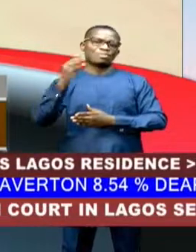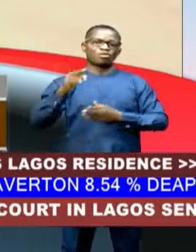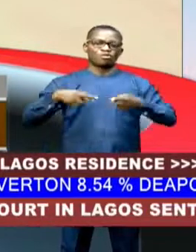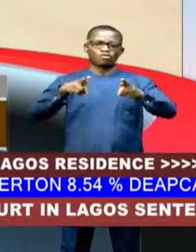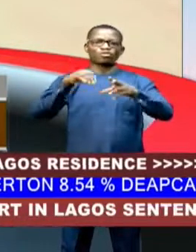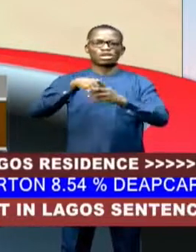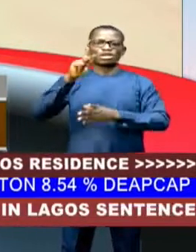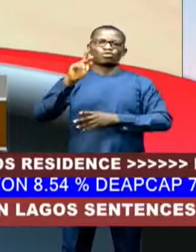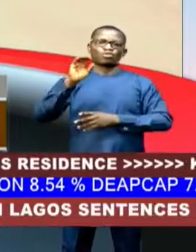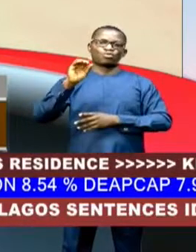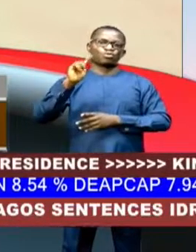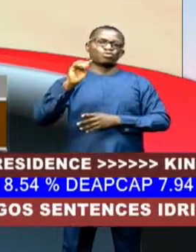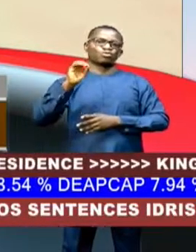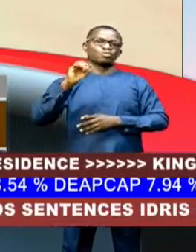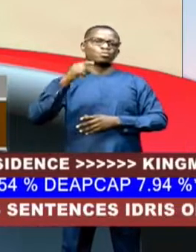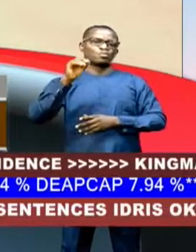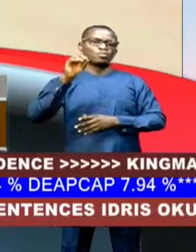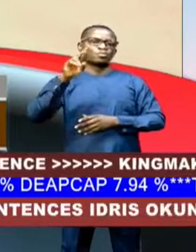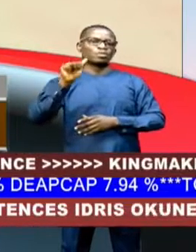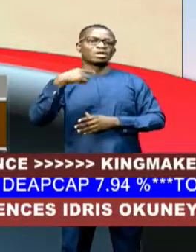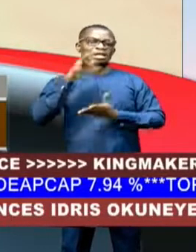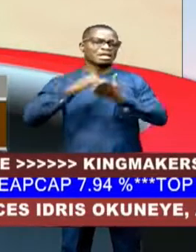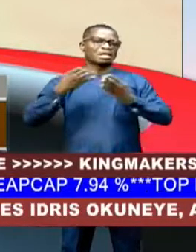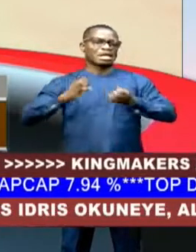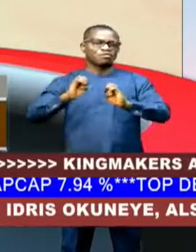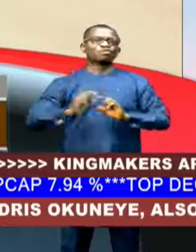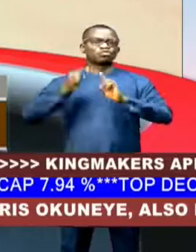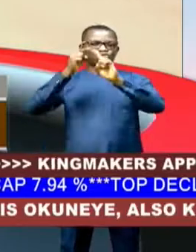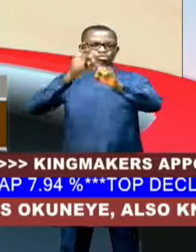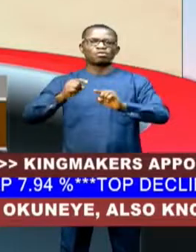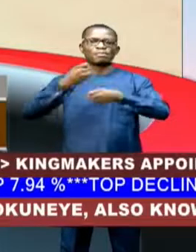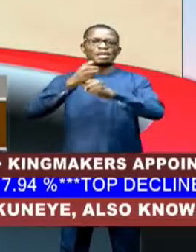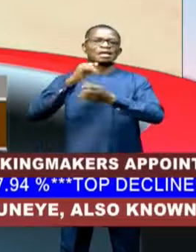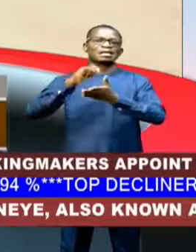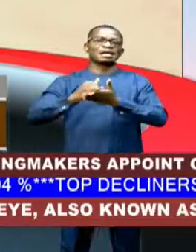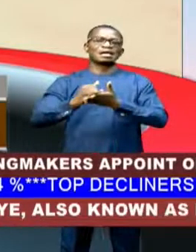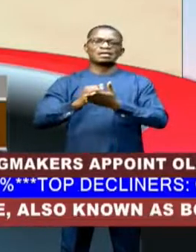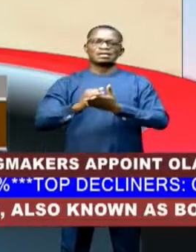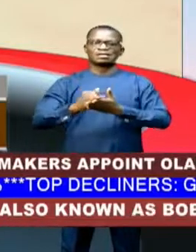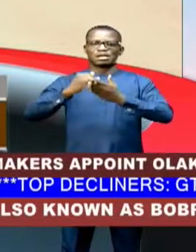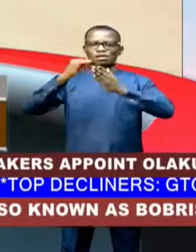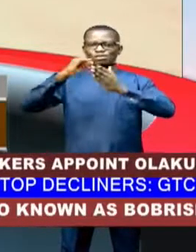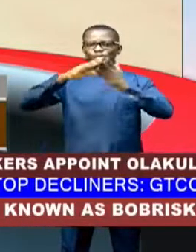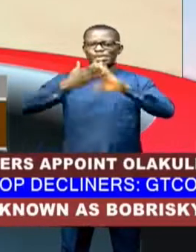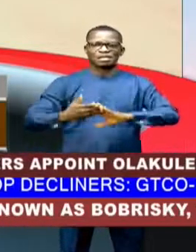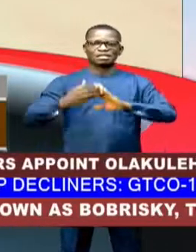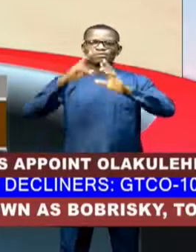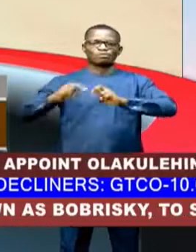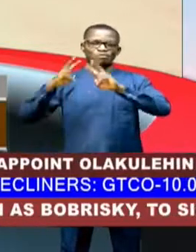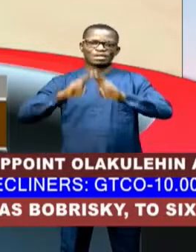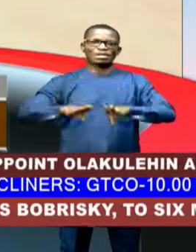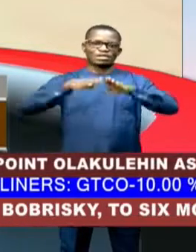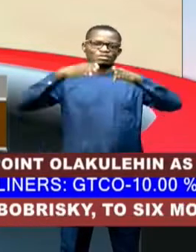Kontagora says the effort is geared towards the realization of his urban renewal policy. Huseina Moussa